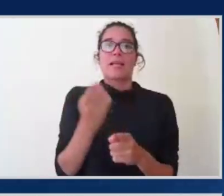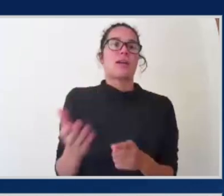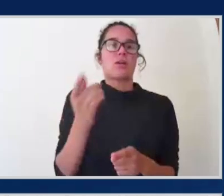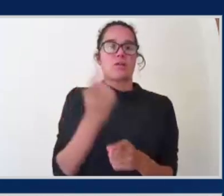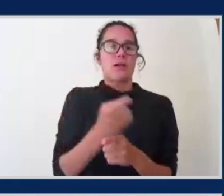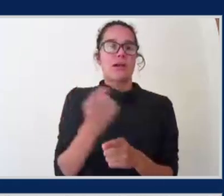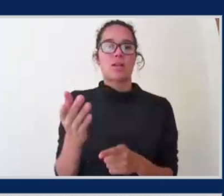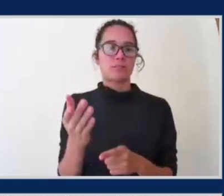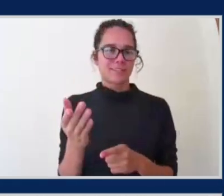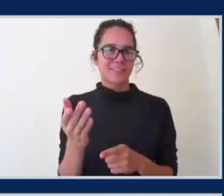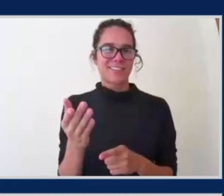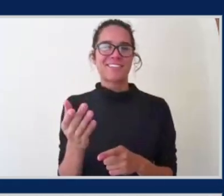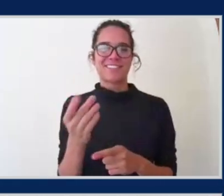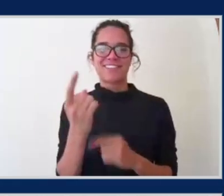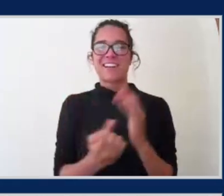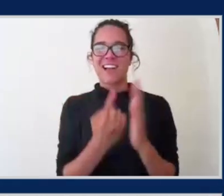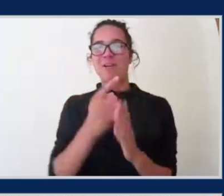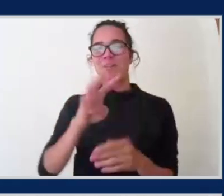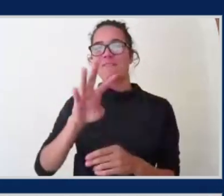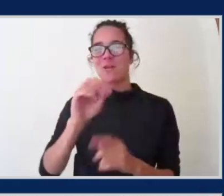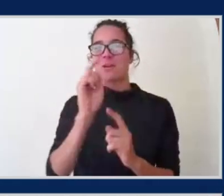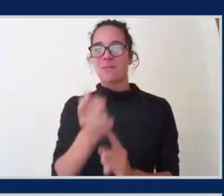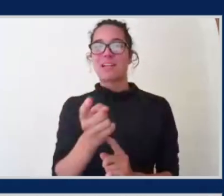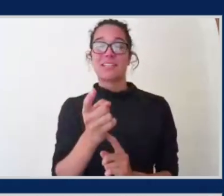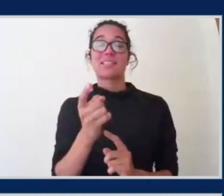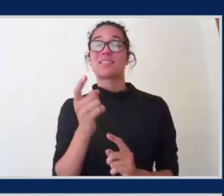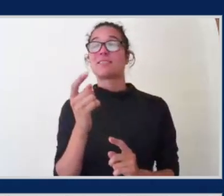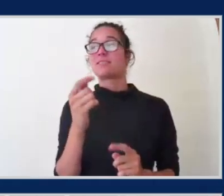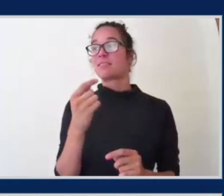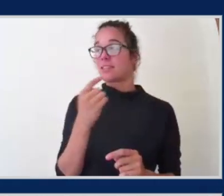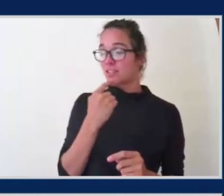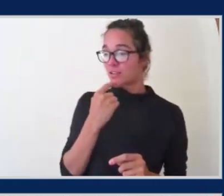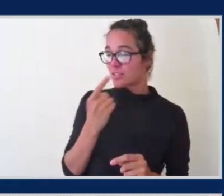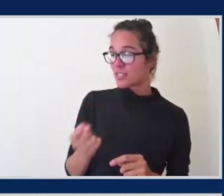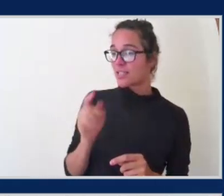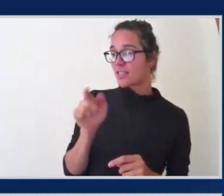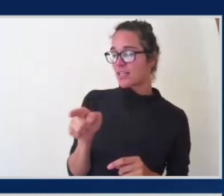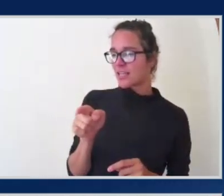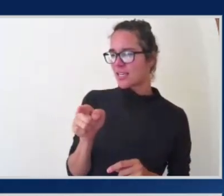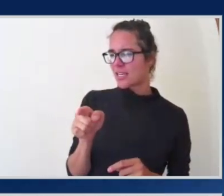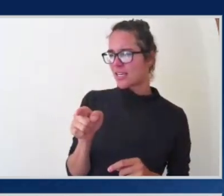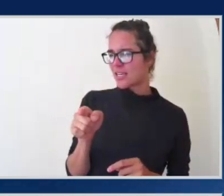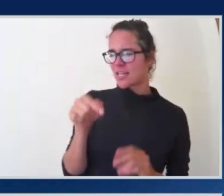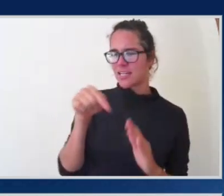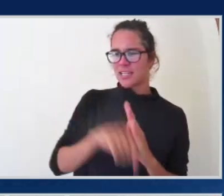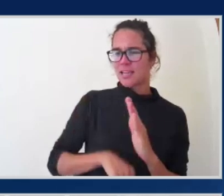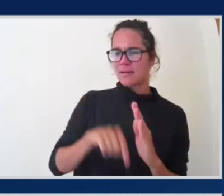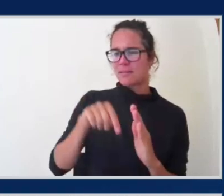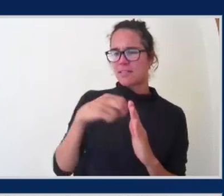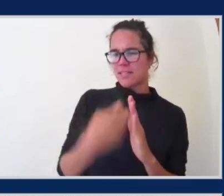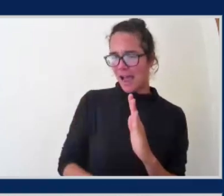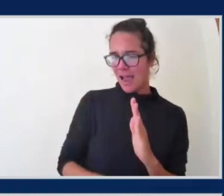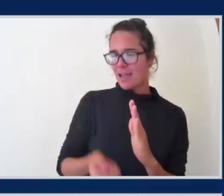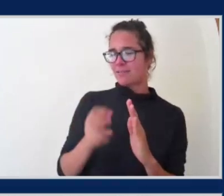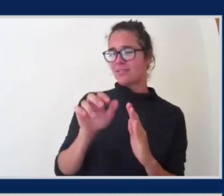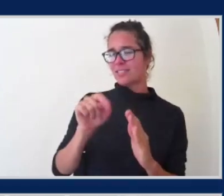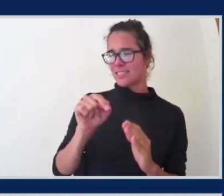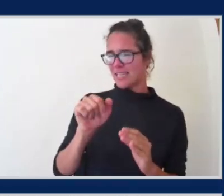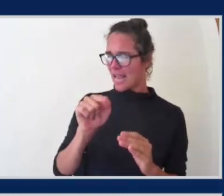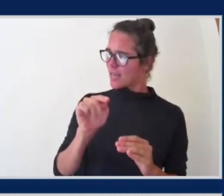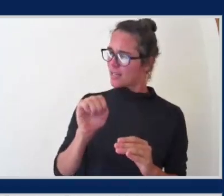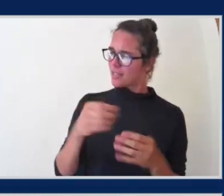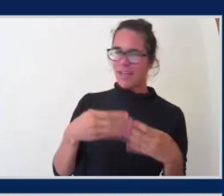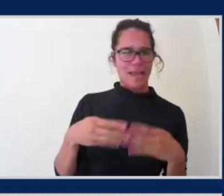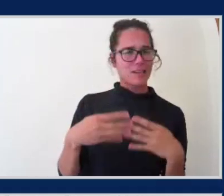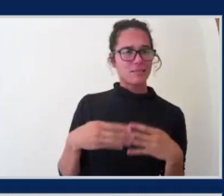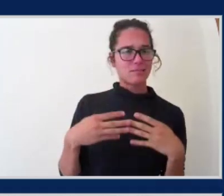AWS storage gateway deep dive tape gateway. But let's go ahead and click on this one and see what's happening here. So the cool thing about all of this is, yes,